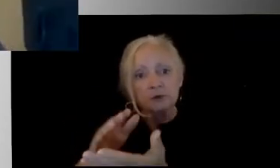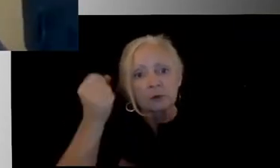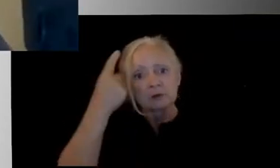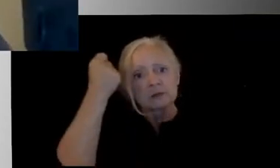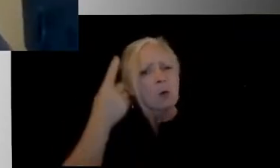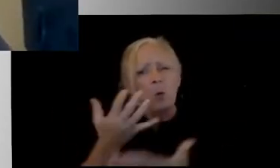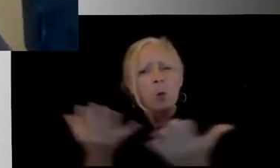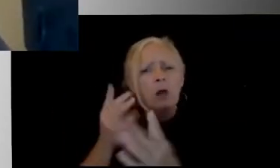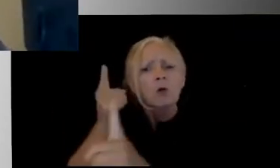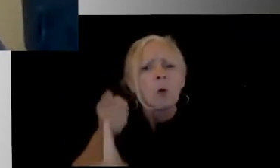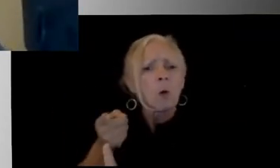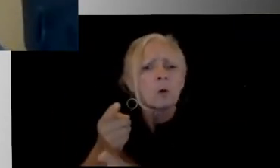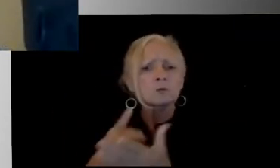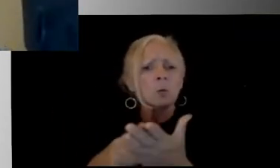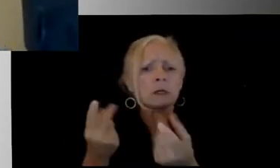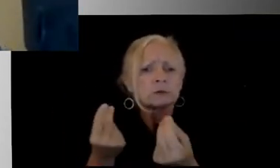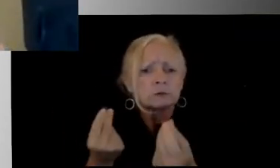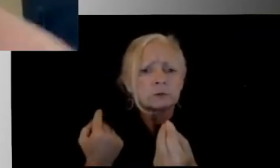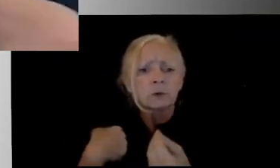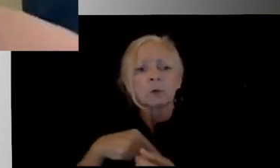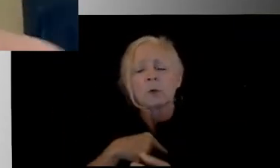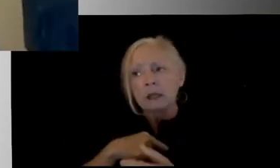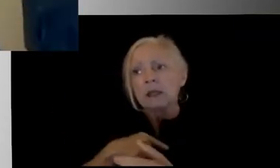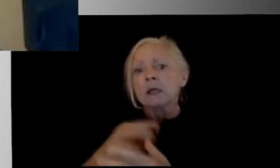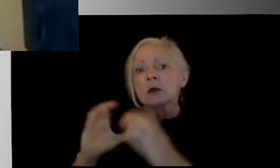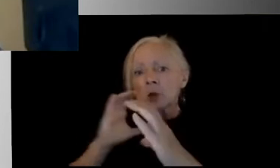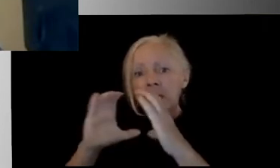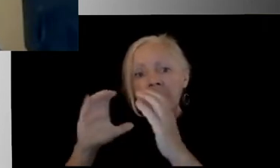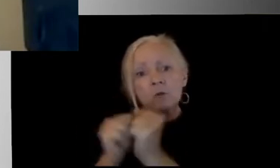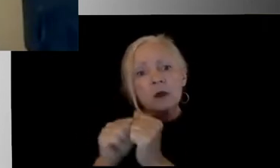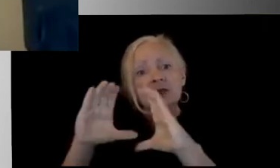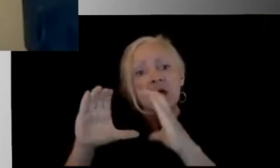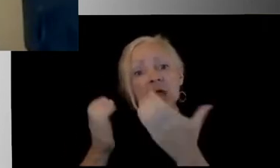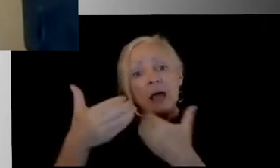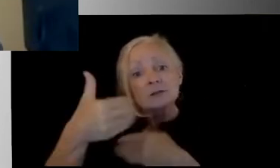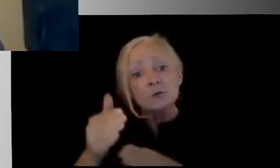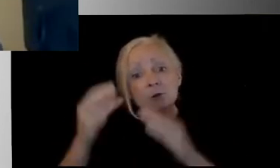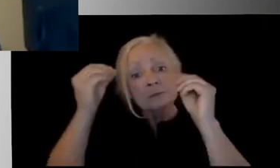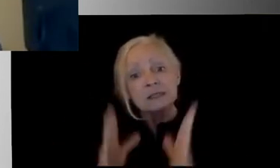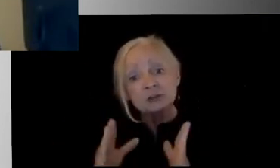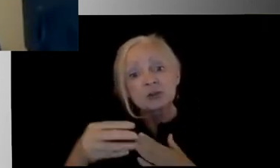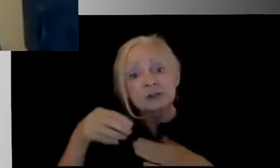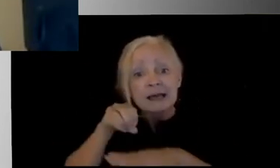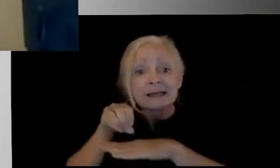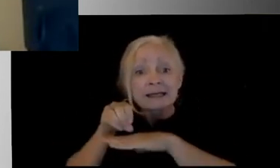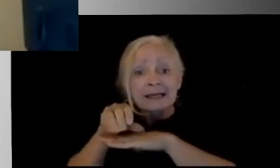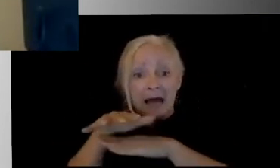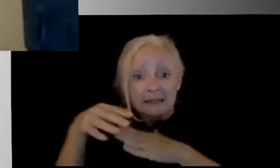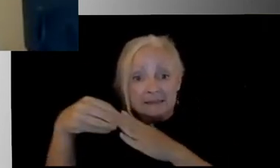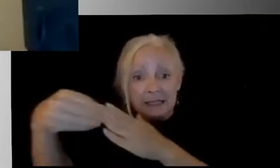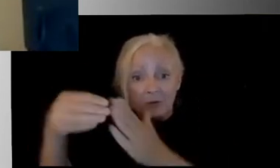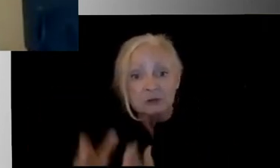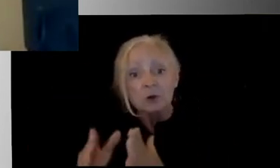doing. We work a lot with classroom teachers, with guidance counselors, even with like principals, to really figure